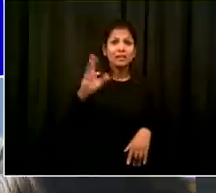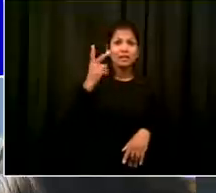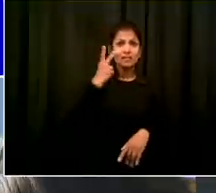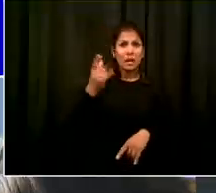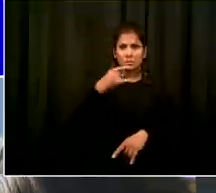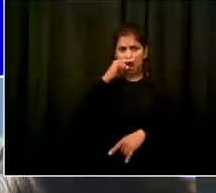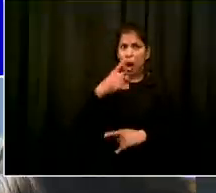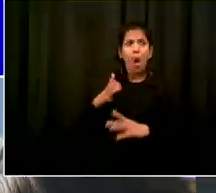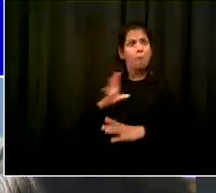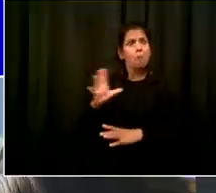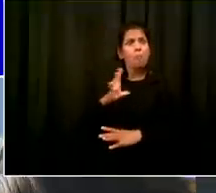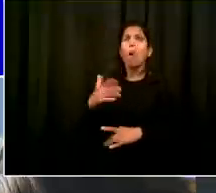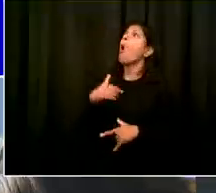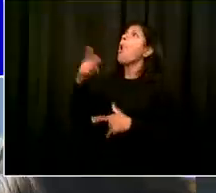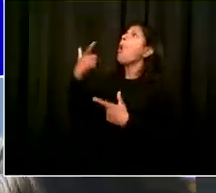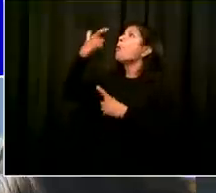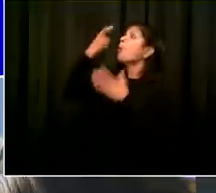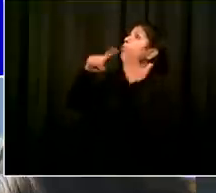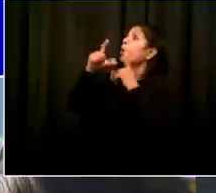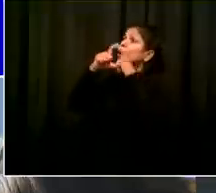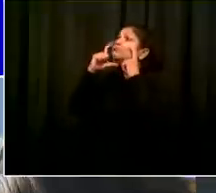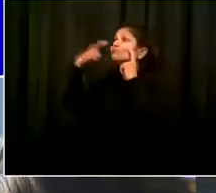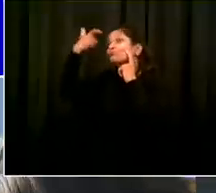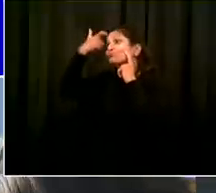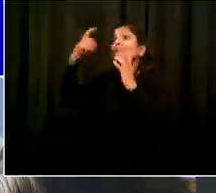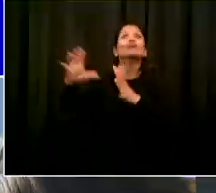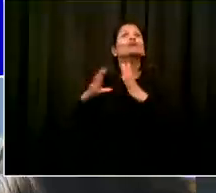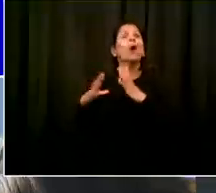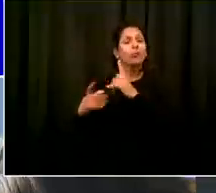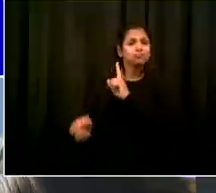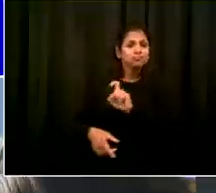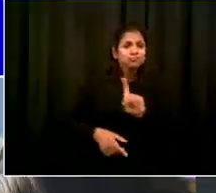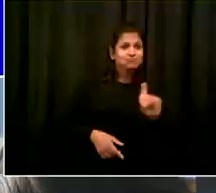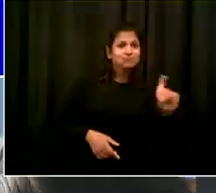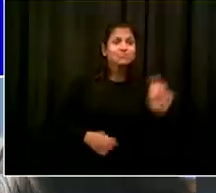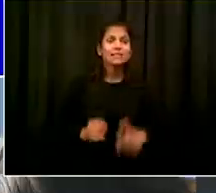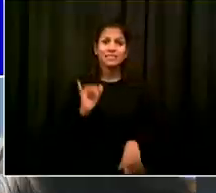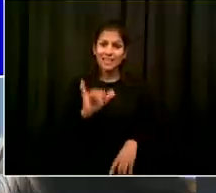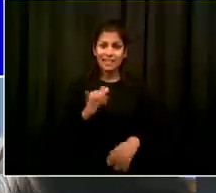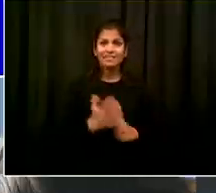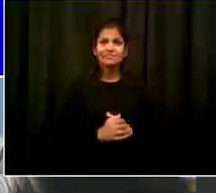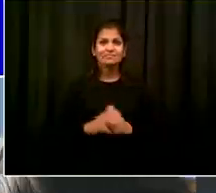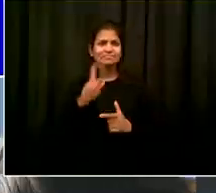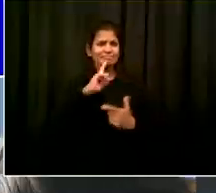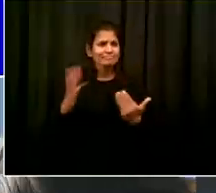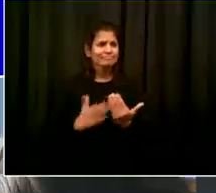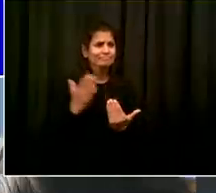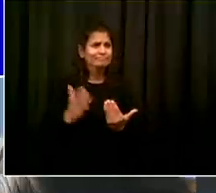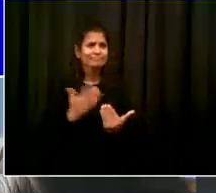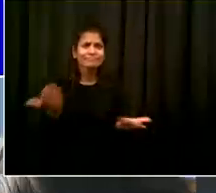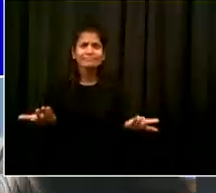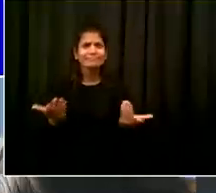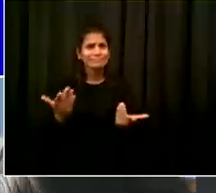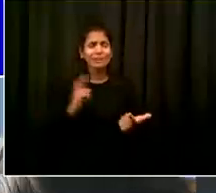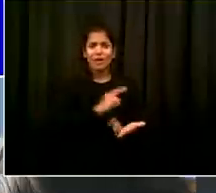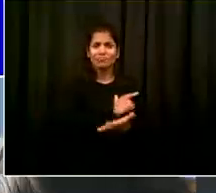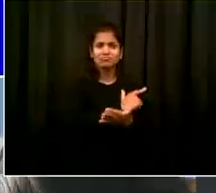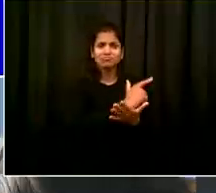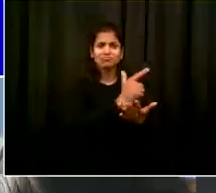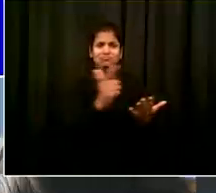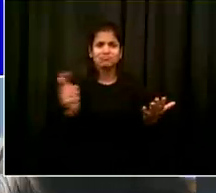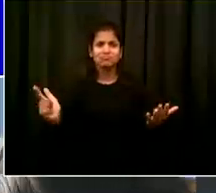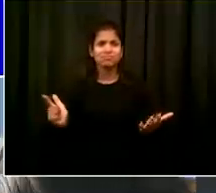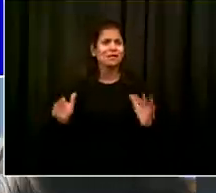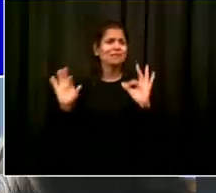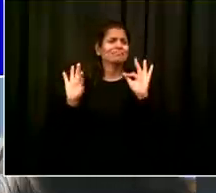takes seconds this is an important priority we want to make sure everyone's healthy and safe in our schools so there's a daily